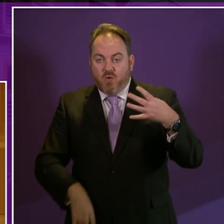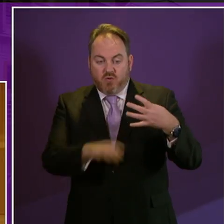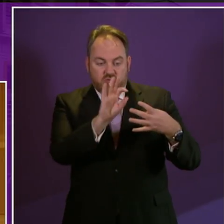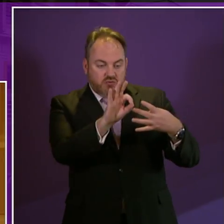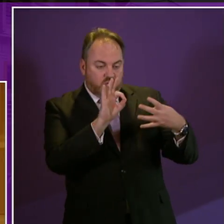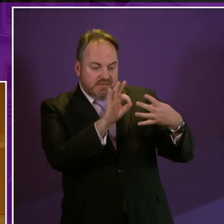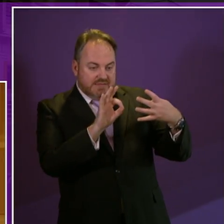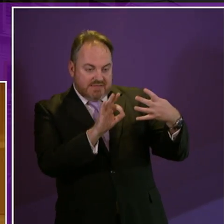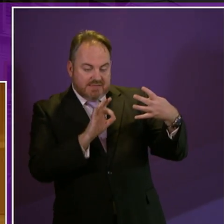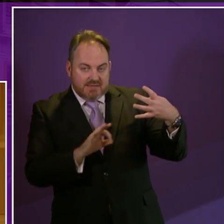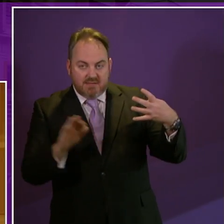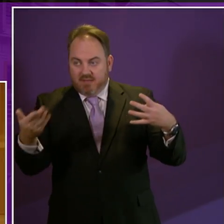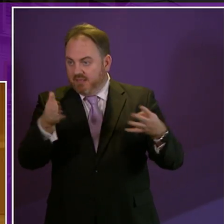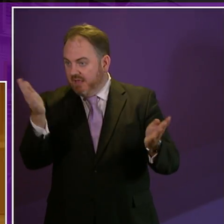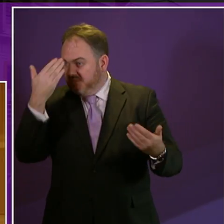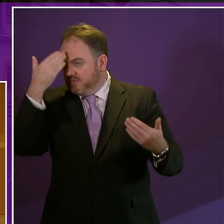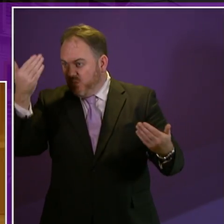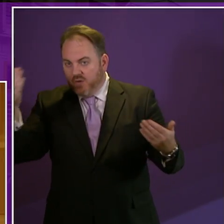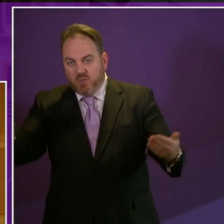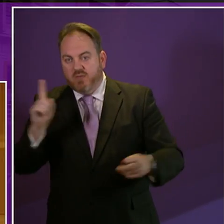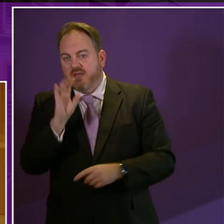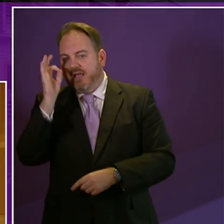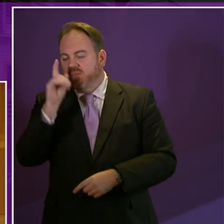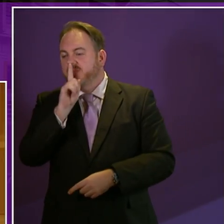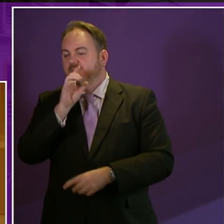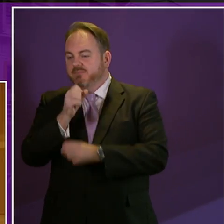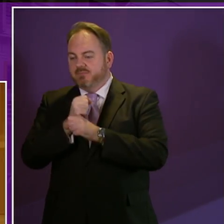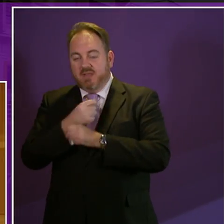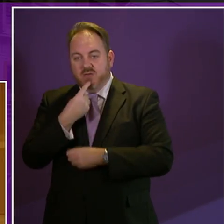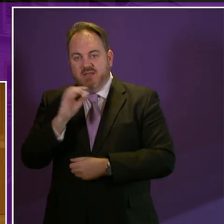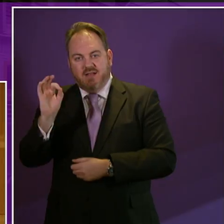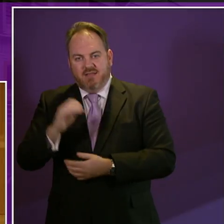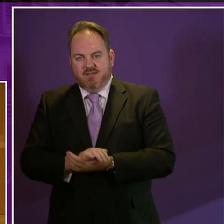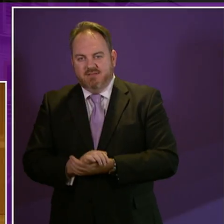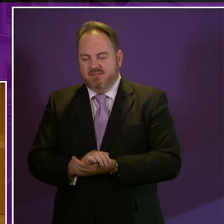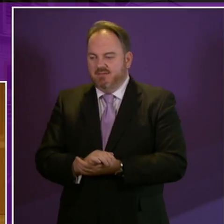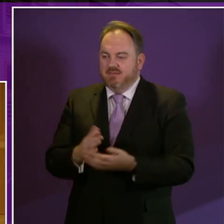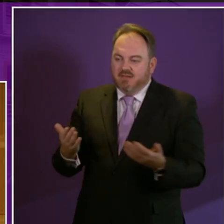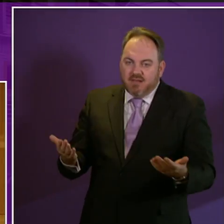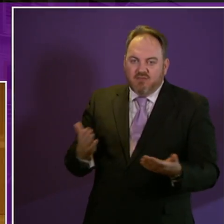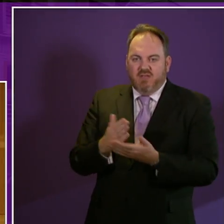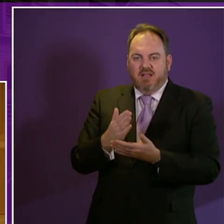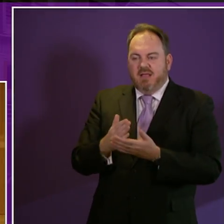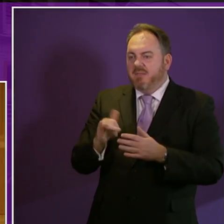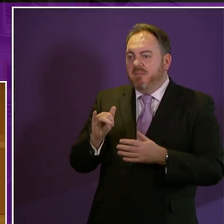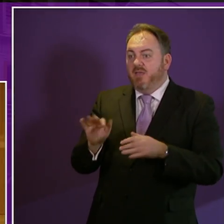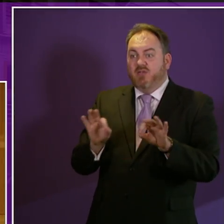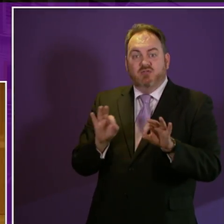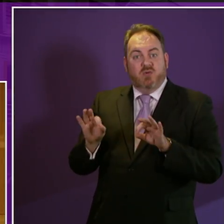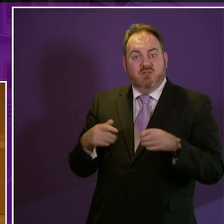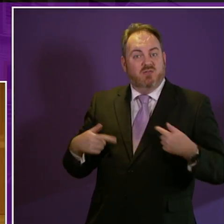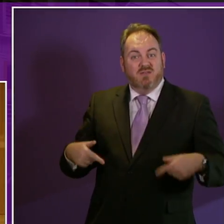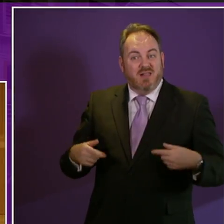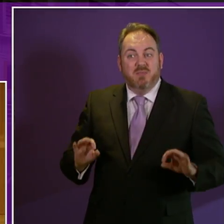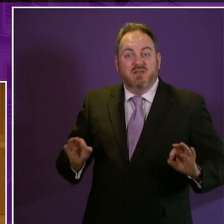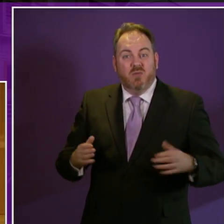to them and indeed in some cases where provision is patchy we don't have the choice that we would have expected or hoped for the families